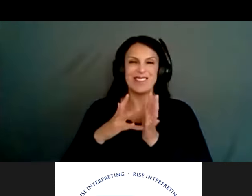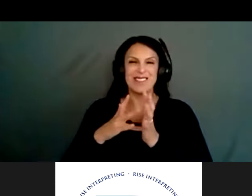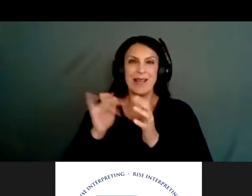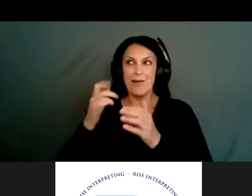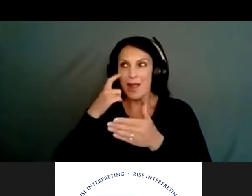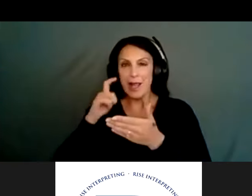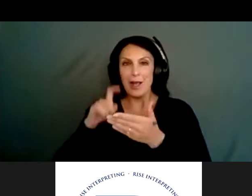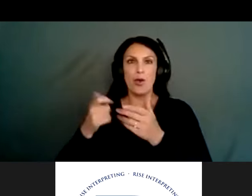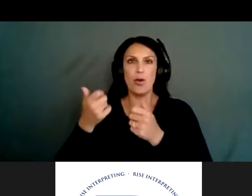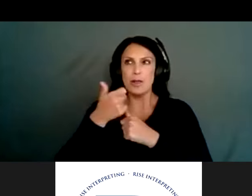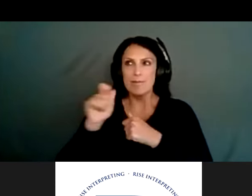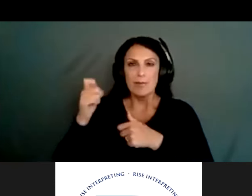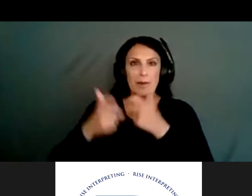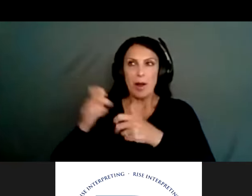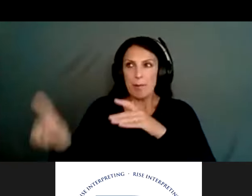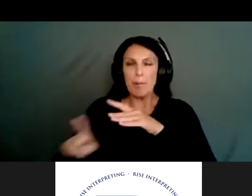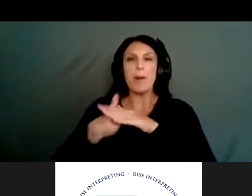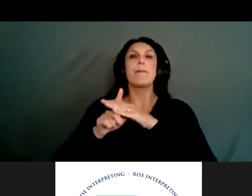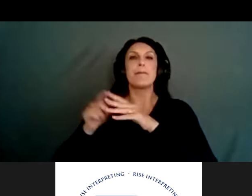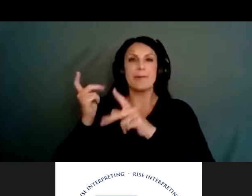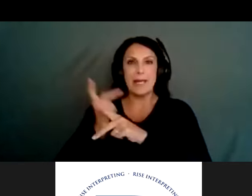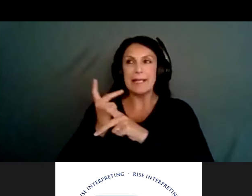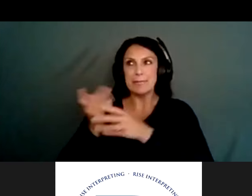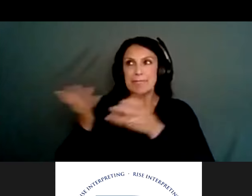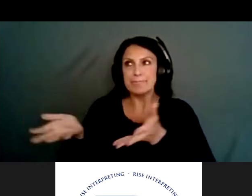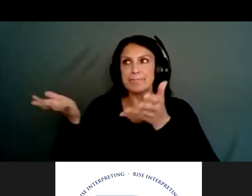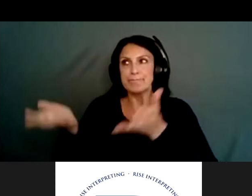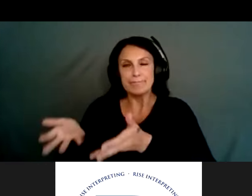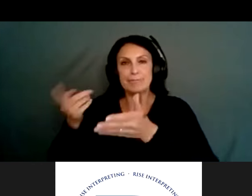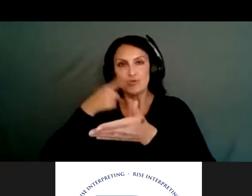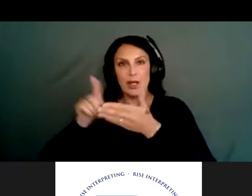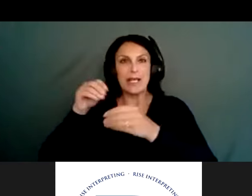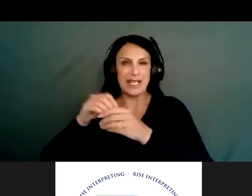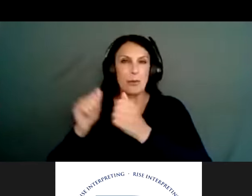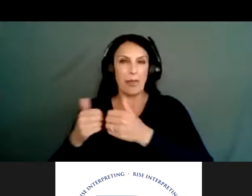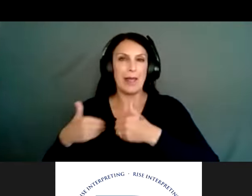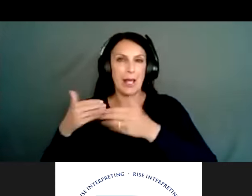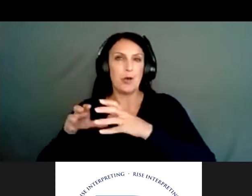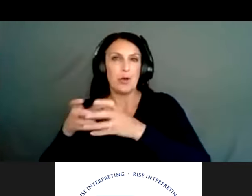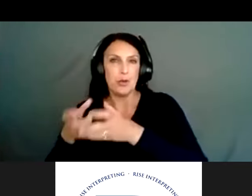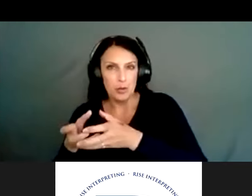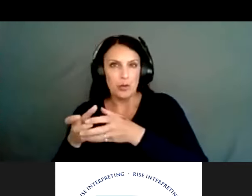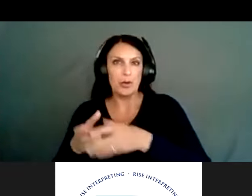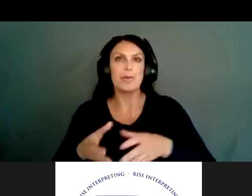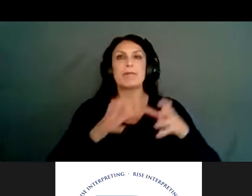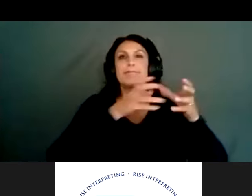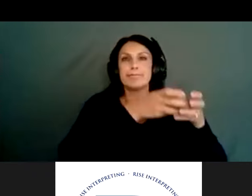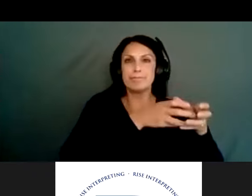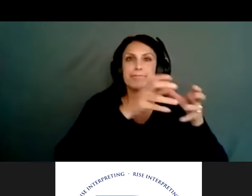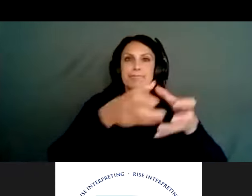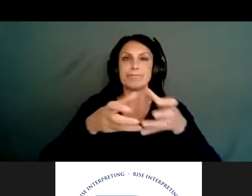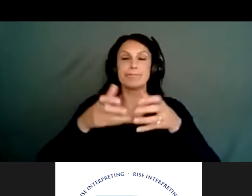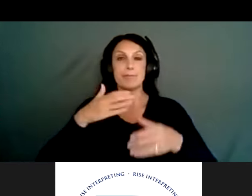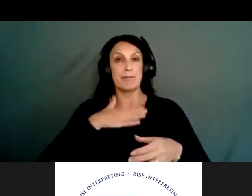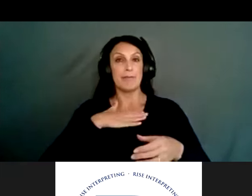school. Um, Sandy had promised that, uh, Cat had kind of talked about, um, and then with that, they do like start with hello weeks. I know at my school